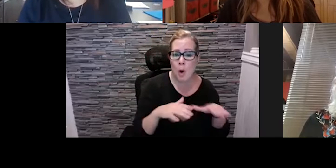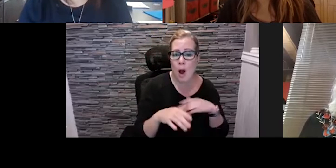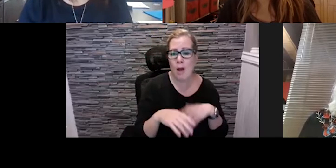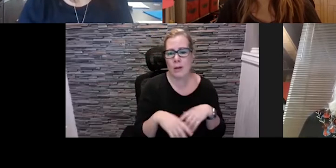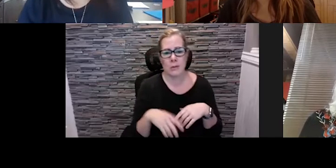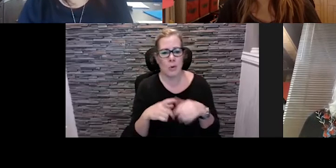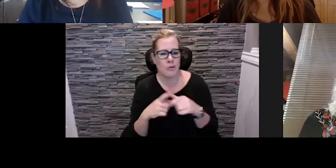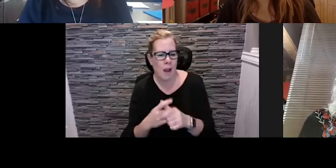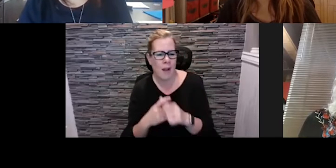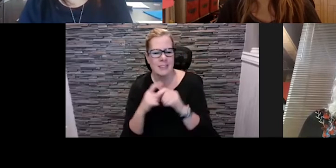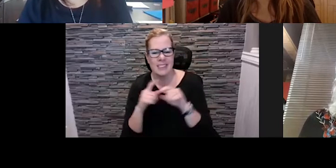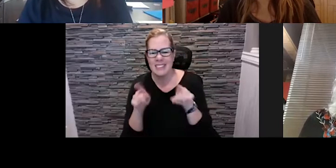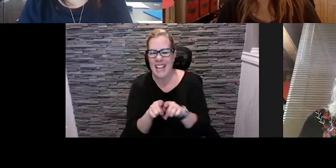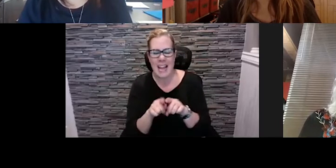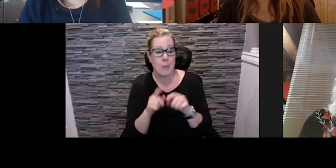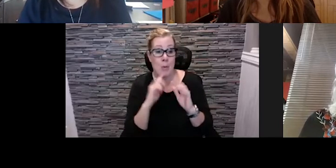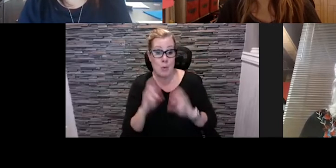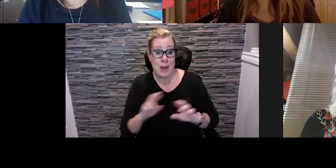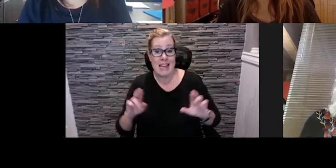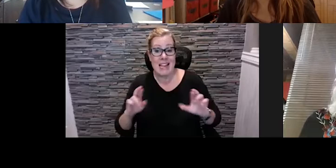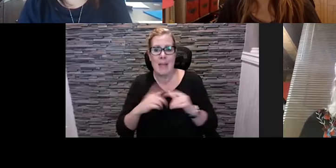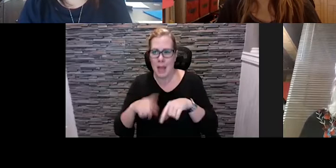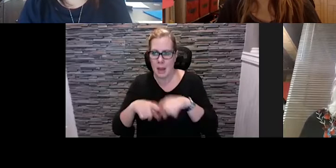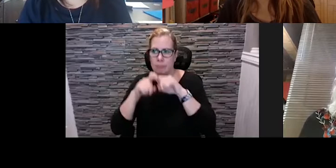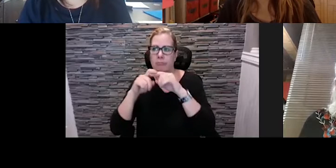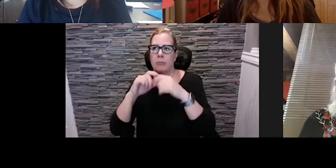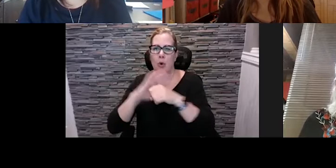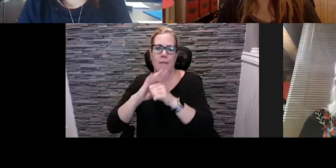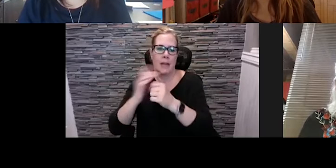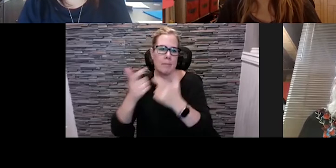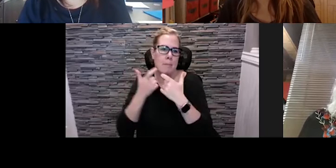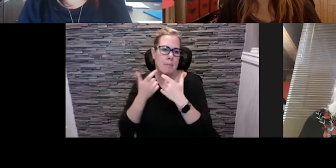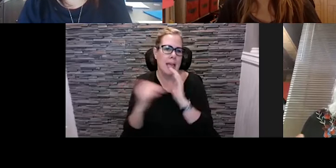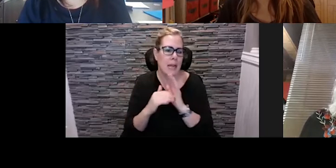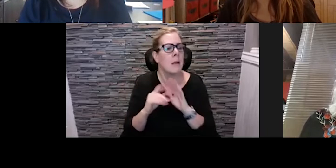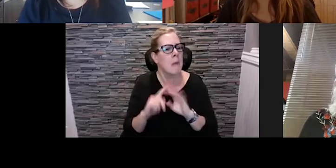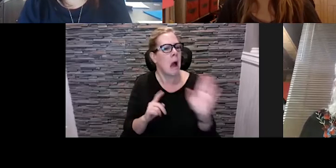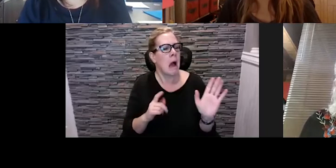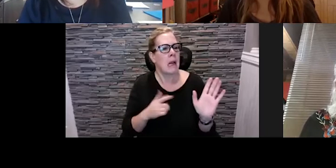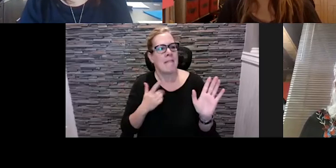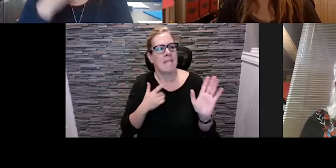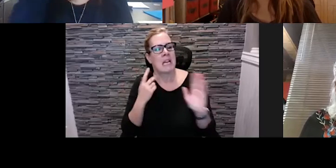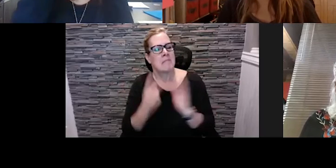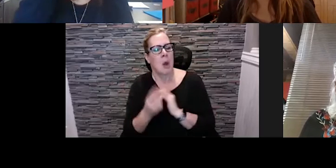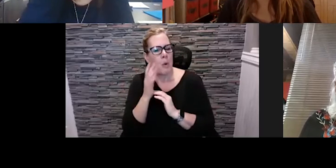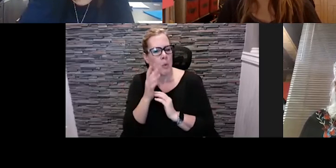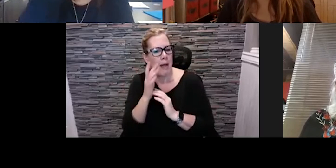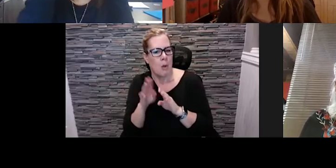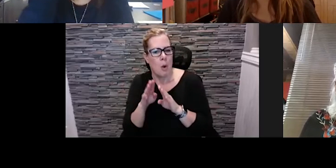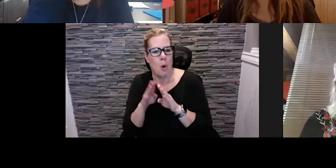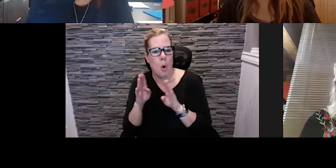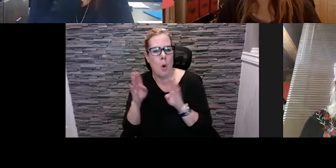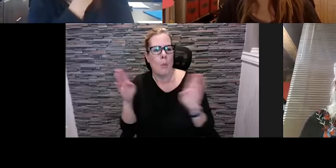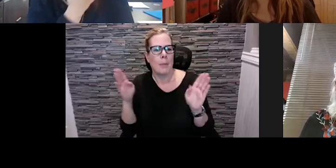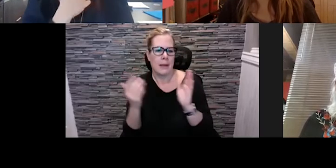level when we got shut down so i anticipate we're going to start to see a sort of a rollout again and the more foundations that we can have in